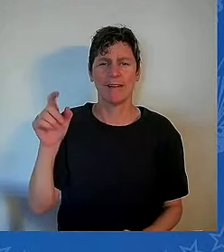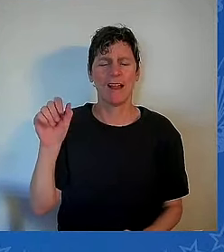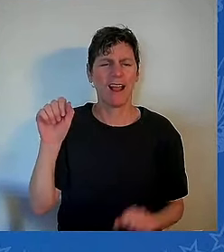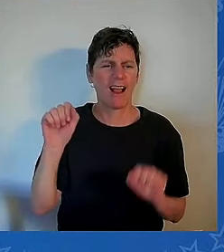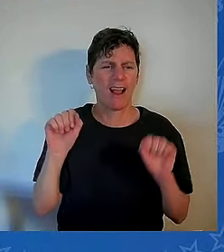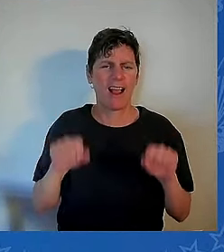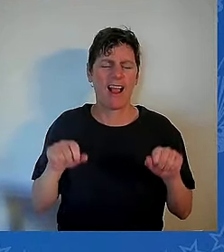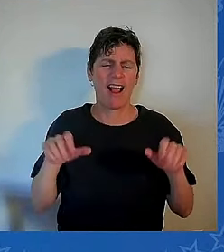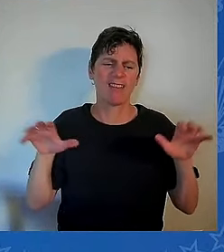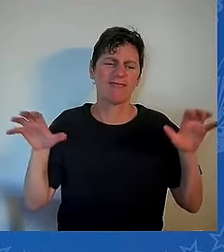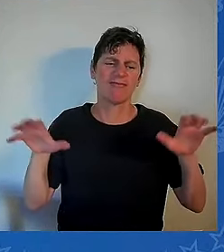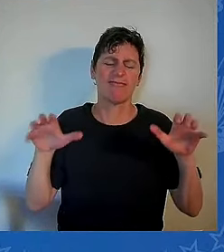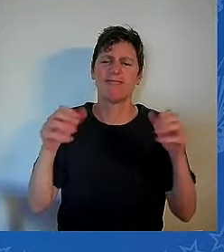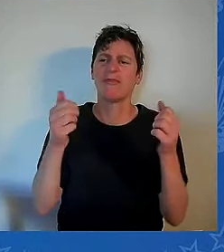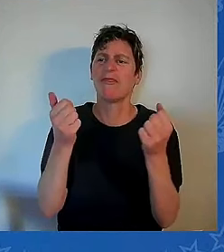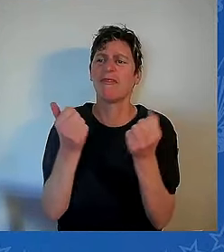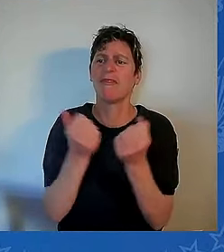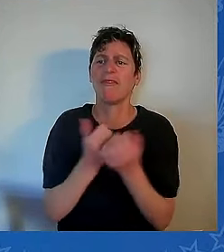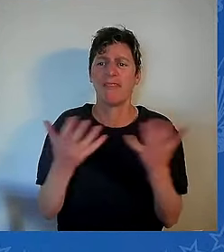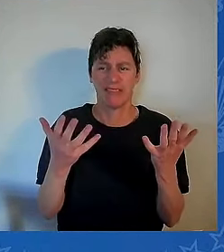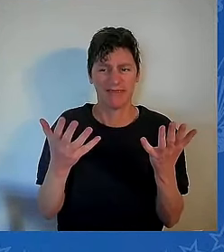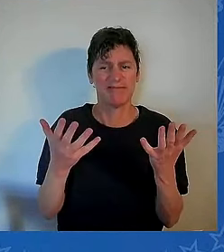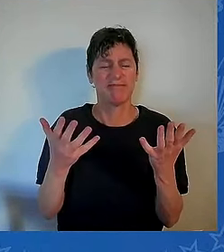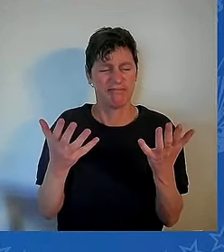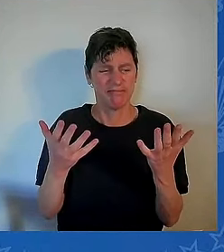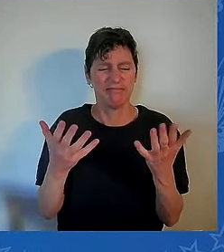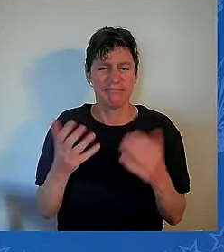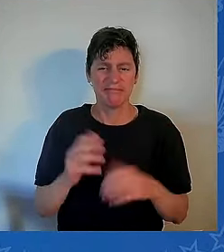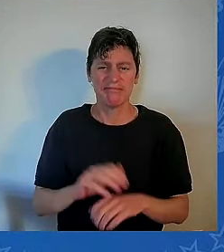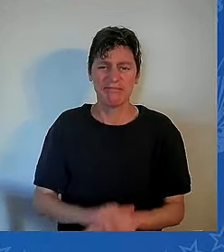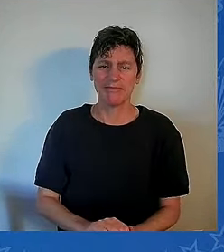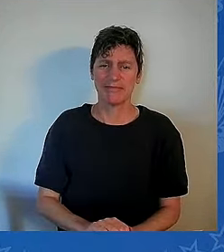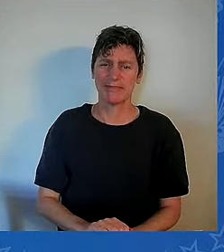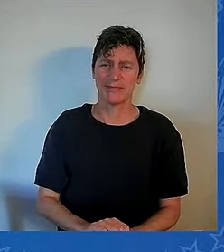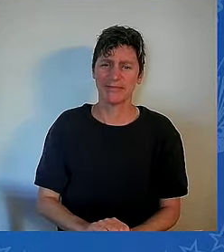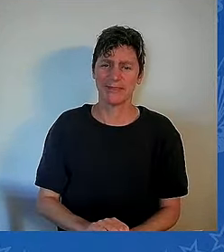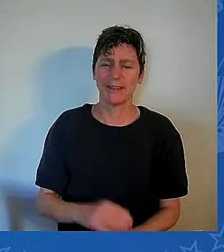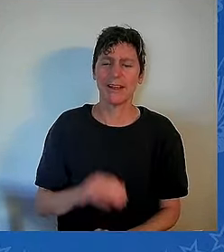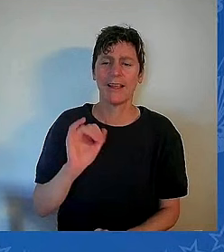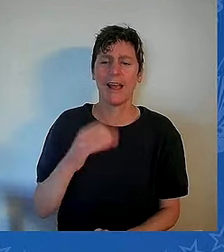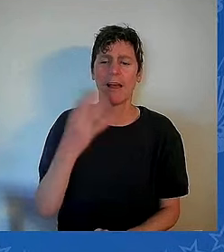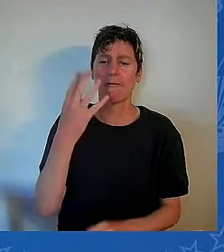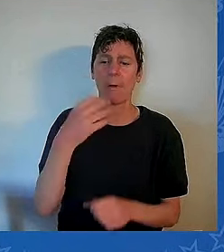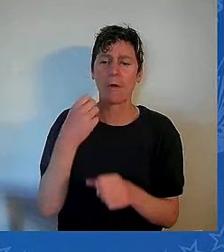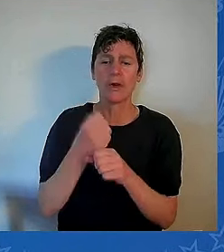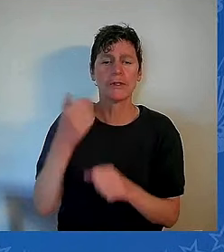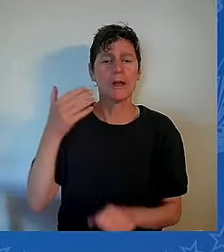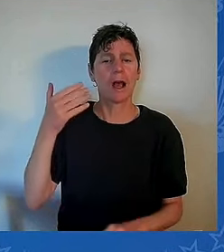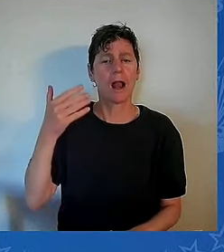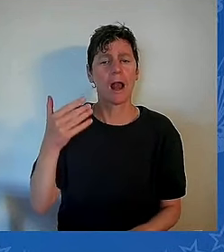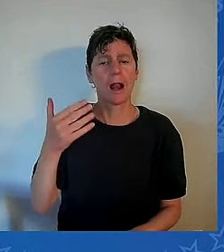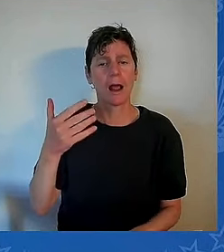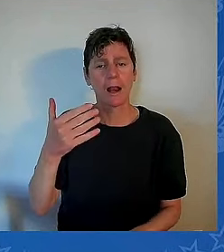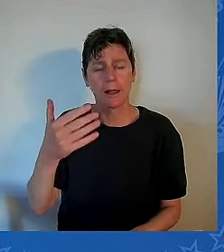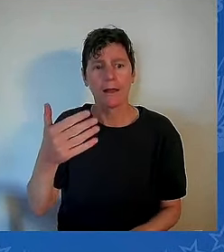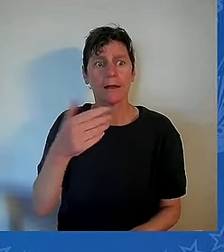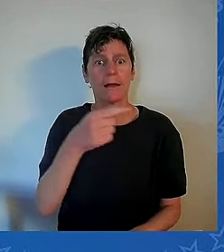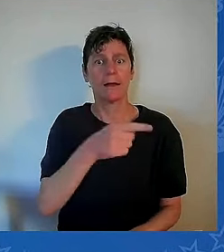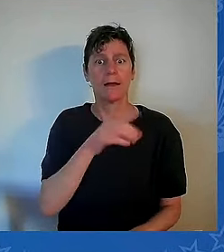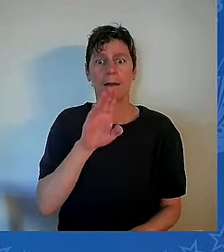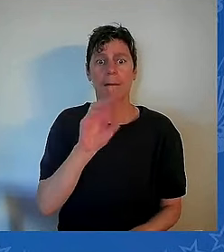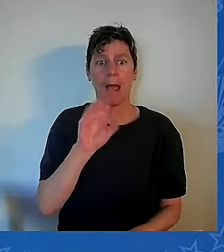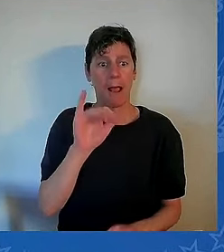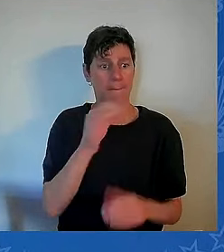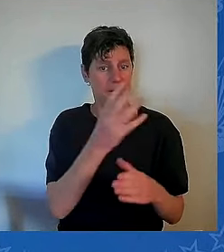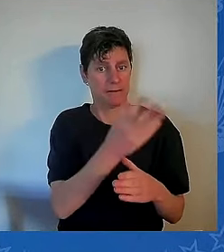Four years later, after I'd gotten—after Bobby, she lost her beloved Bobby, she